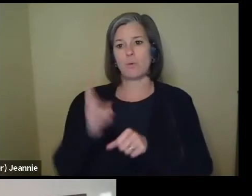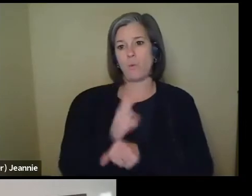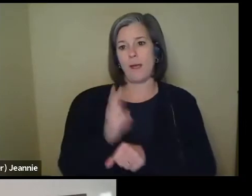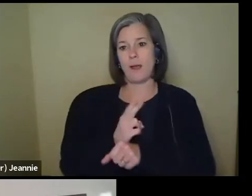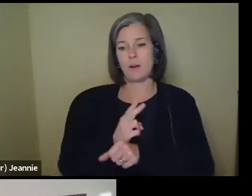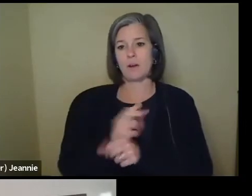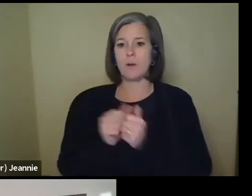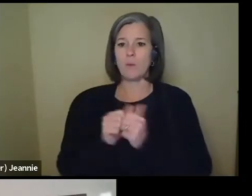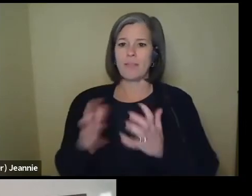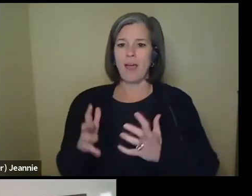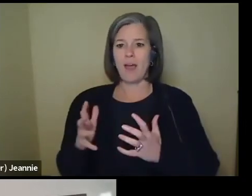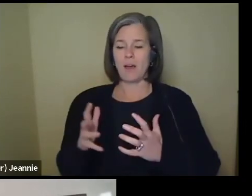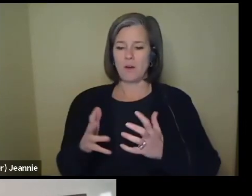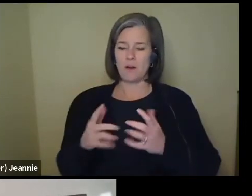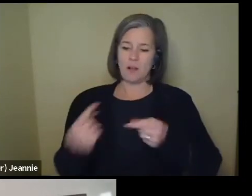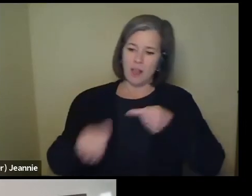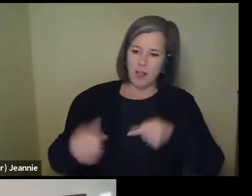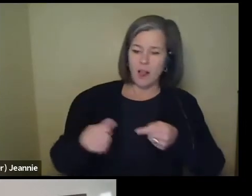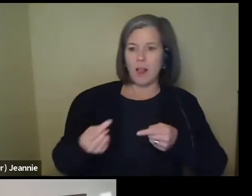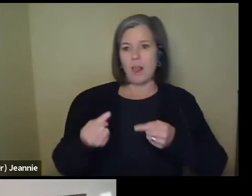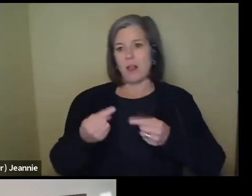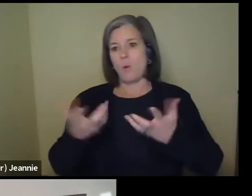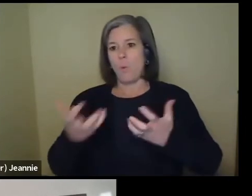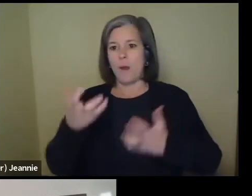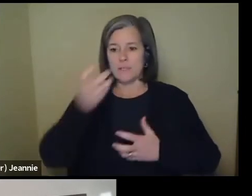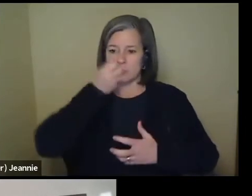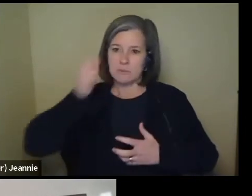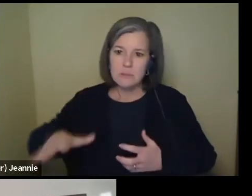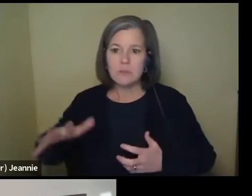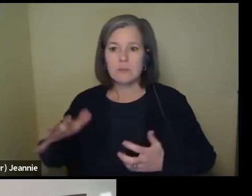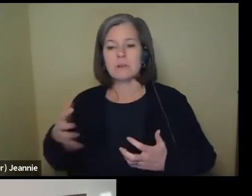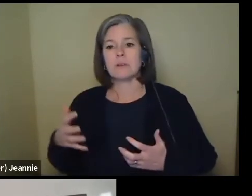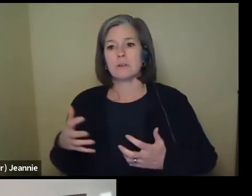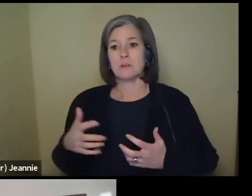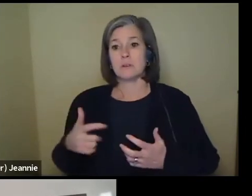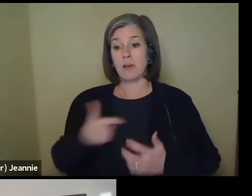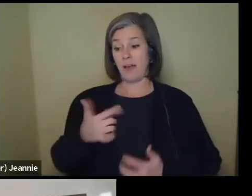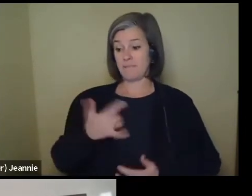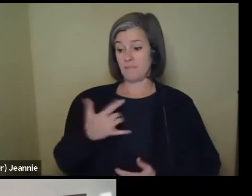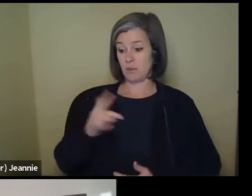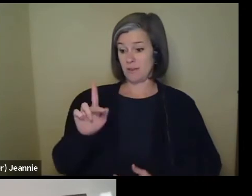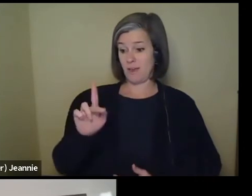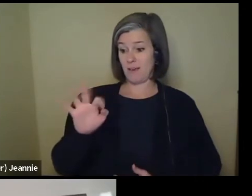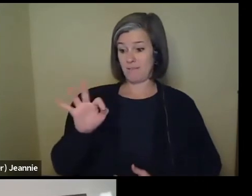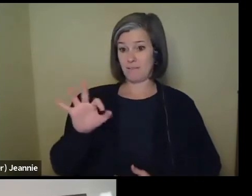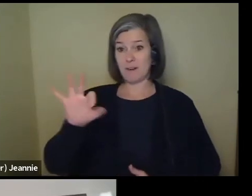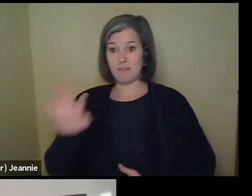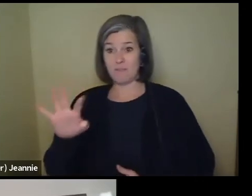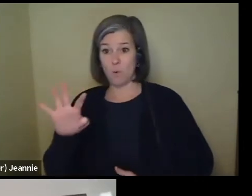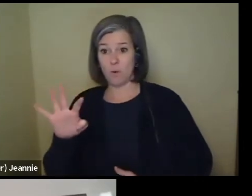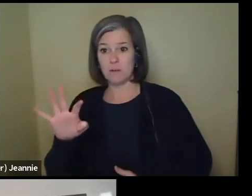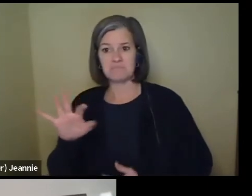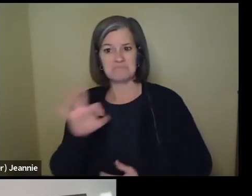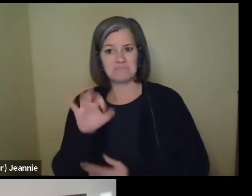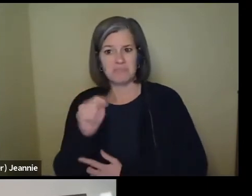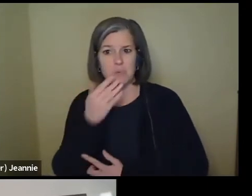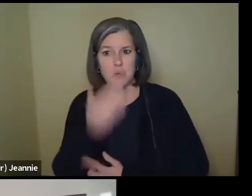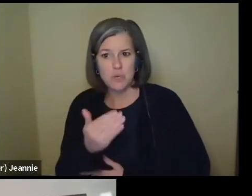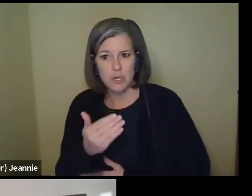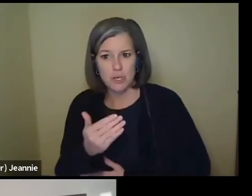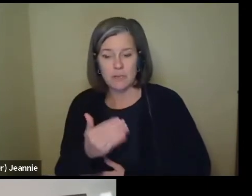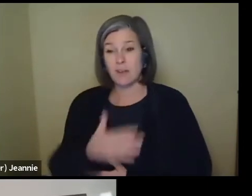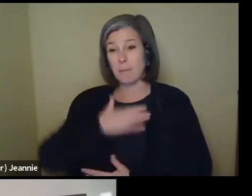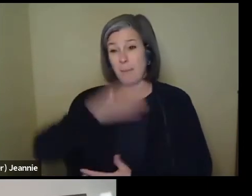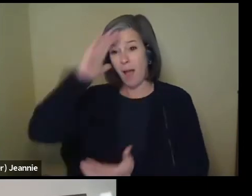fussing around, without wanting to take it off. I personally find the KF94 masks fit me very well. They're very comfortable. My husband hates